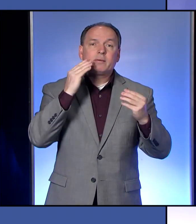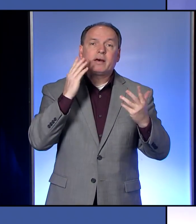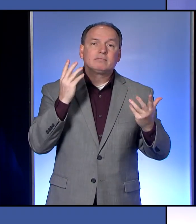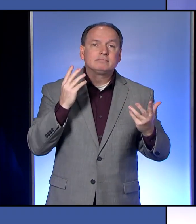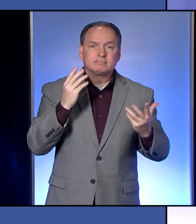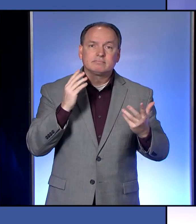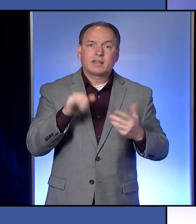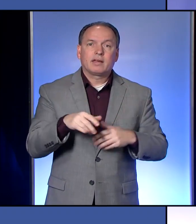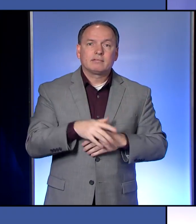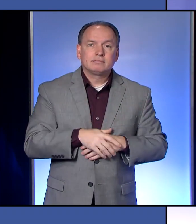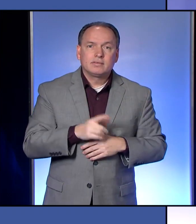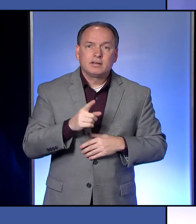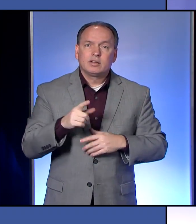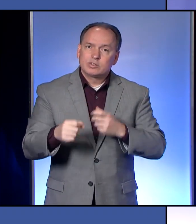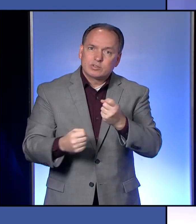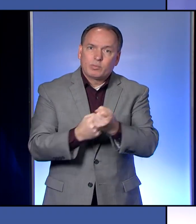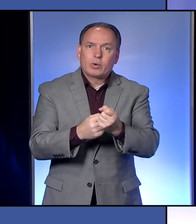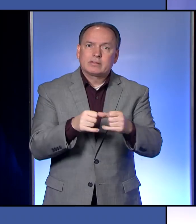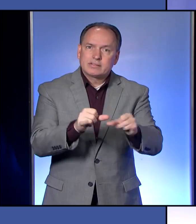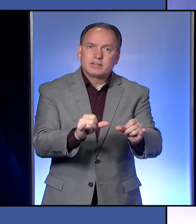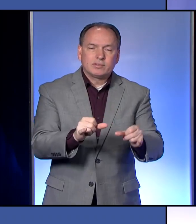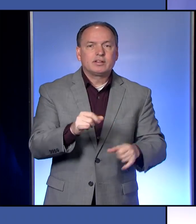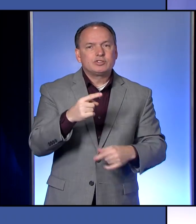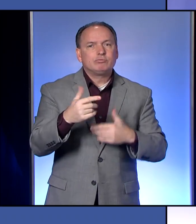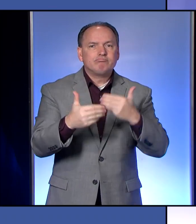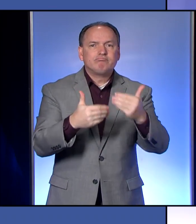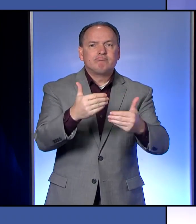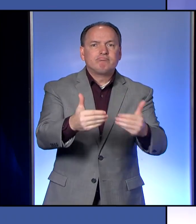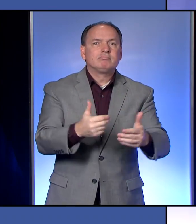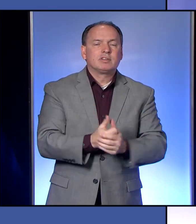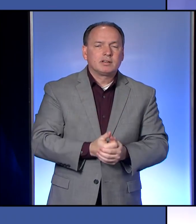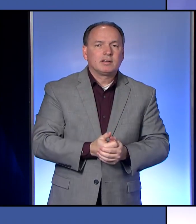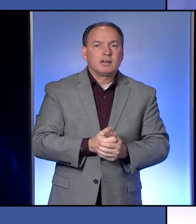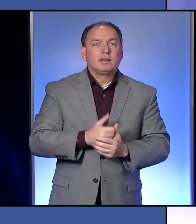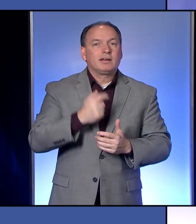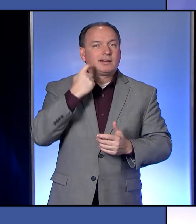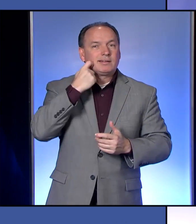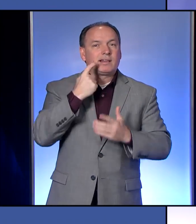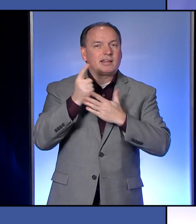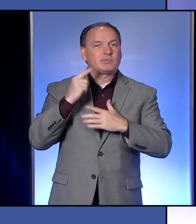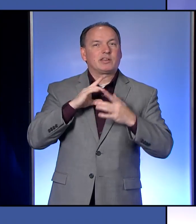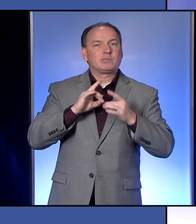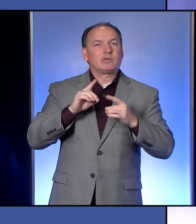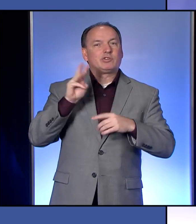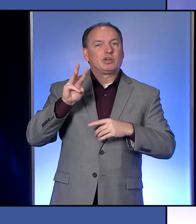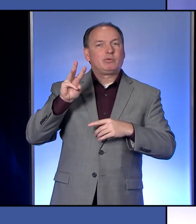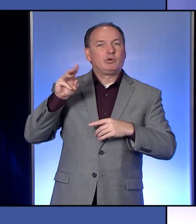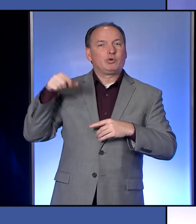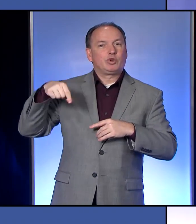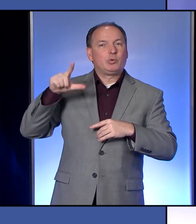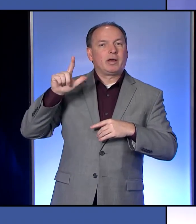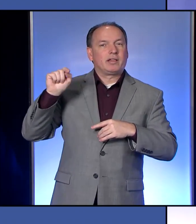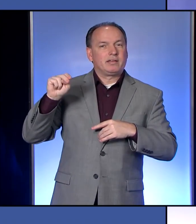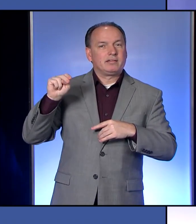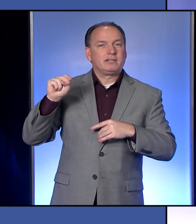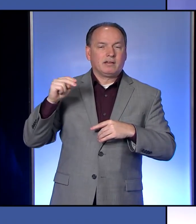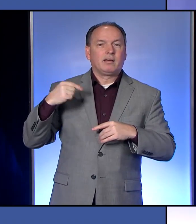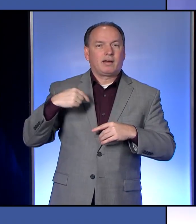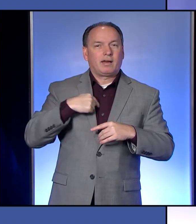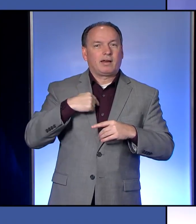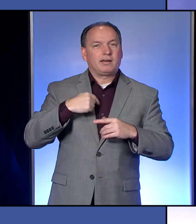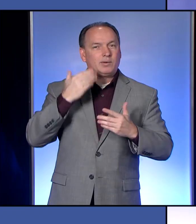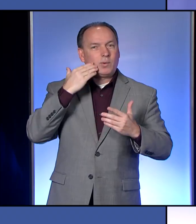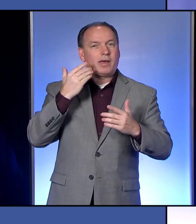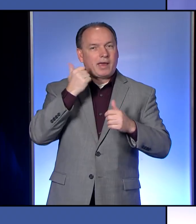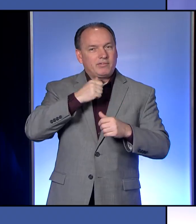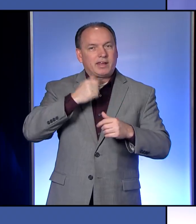think about them and support them as you go forward. You know, I spoke last week about WQLN whose studios open up for me